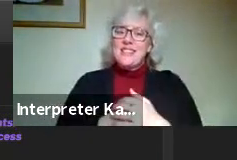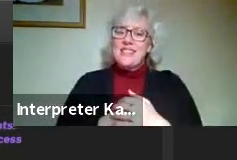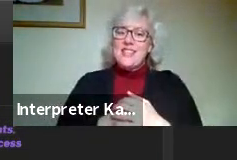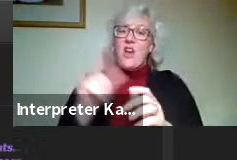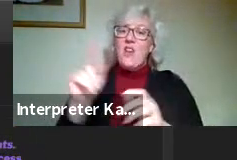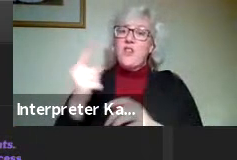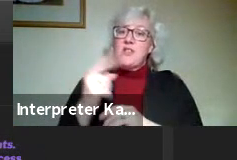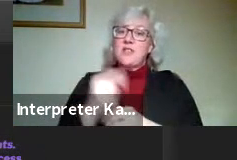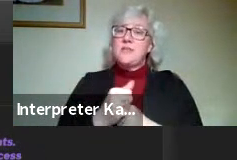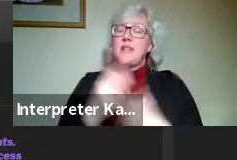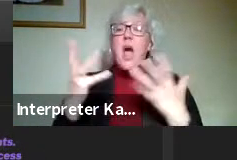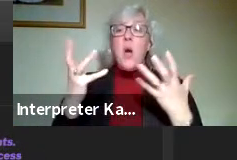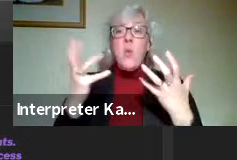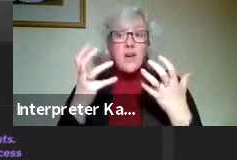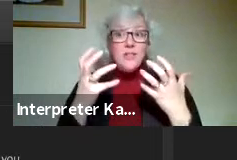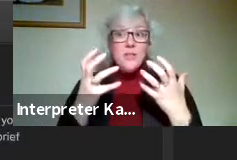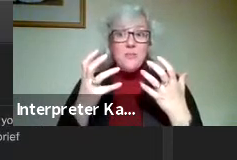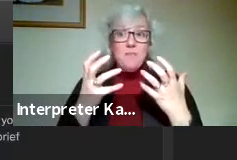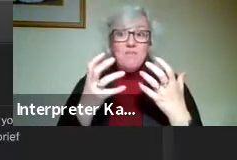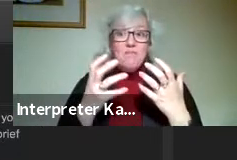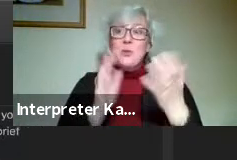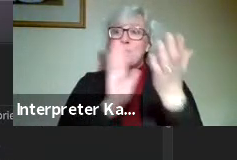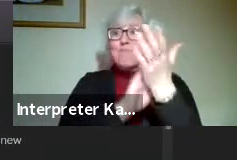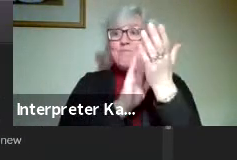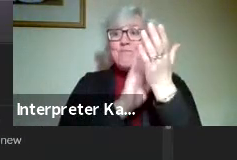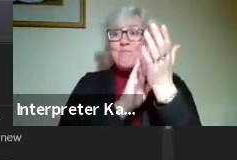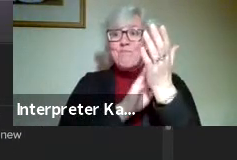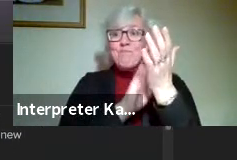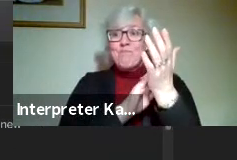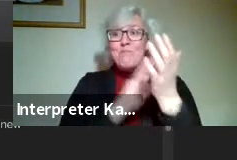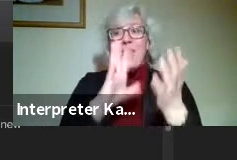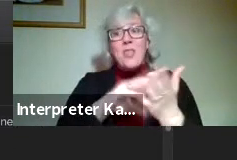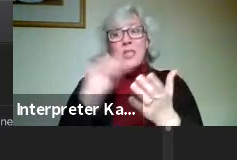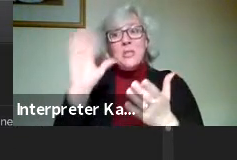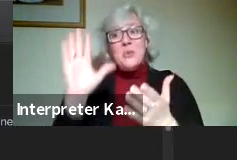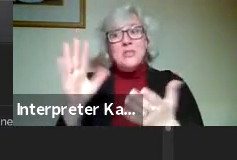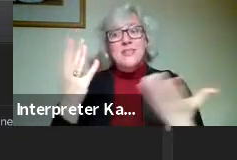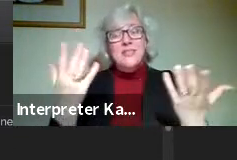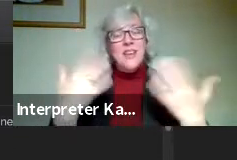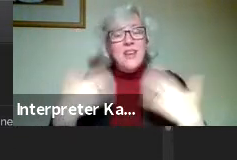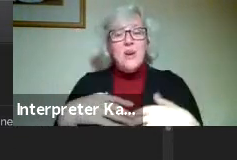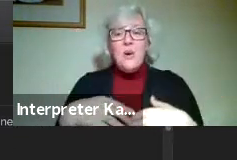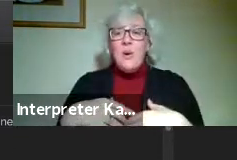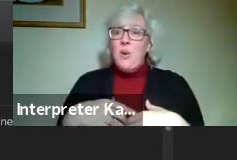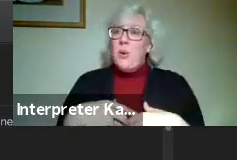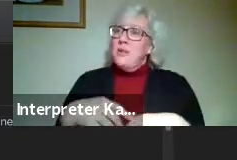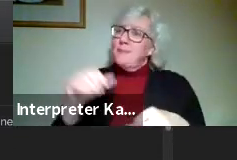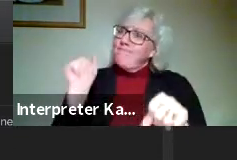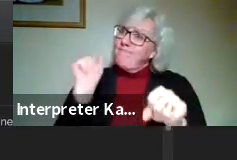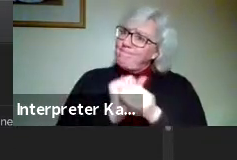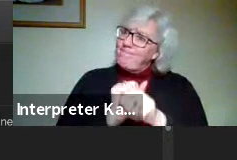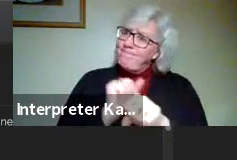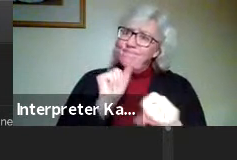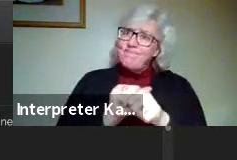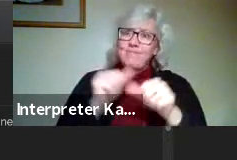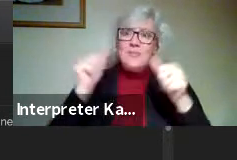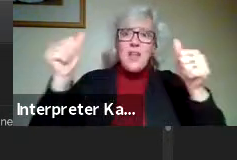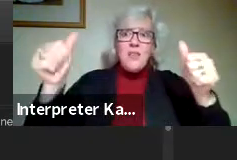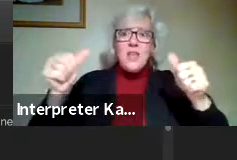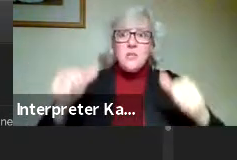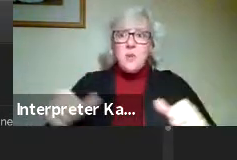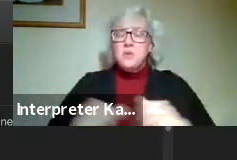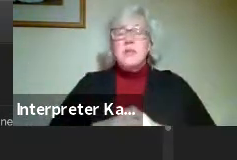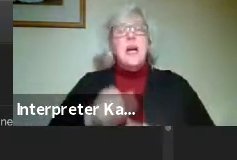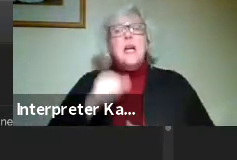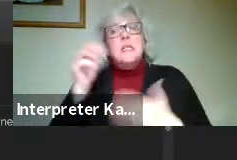First of all, I just want to commend the students for putting the hard work into these posters, which is